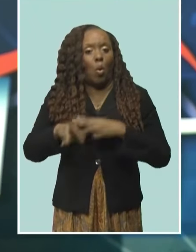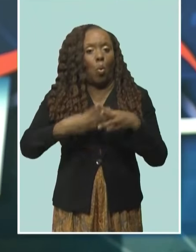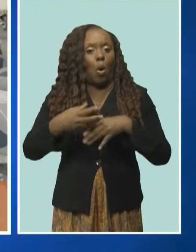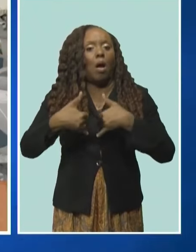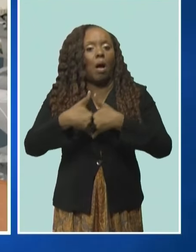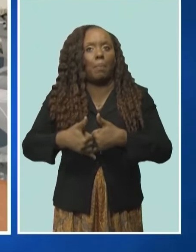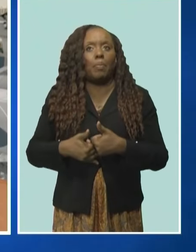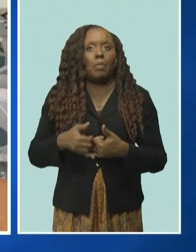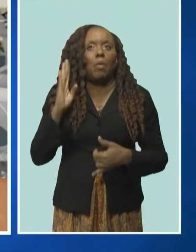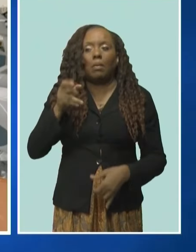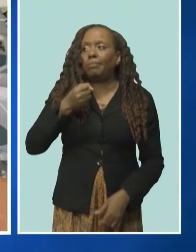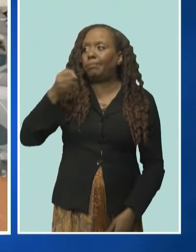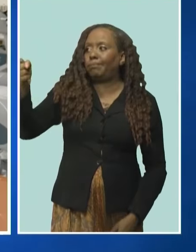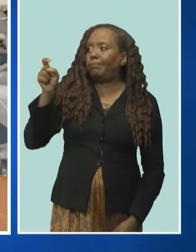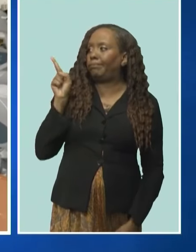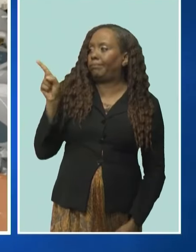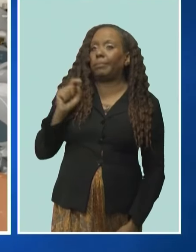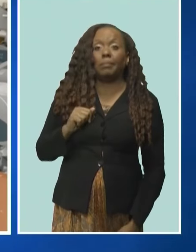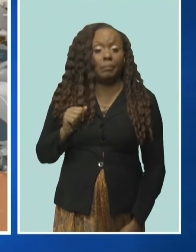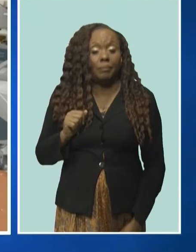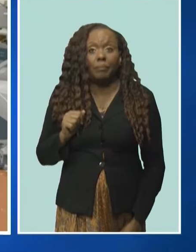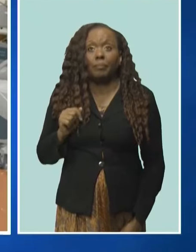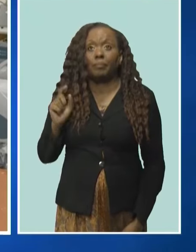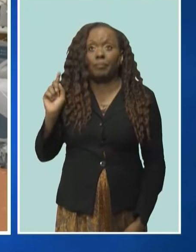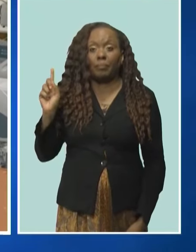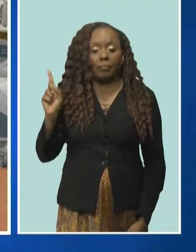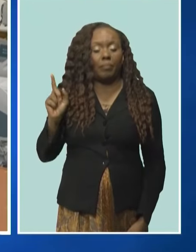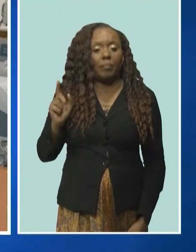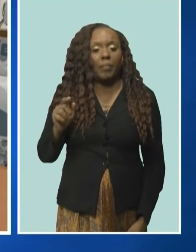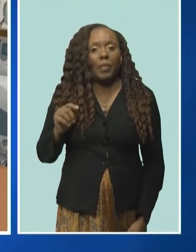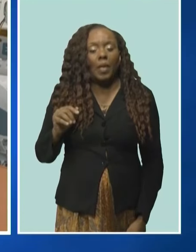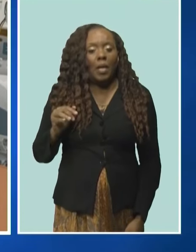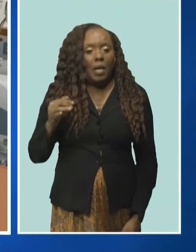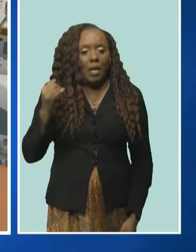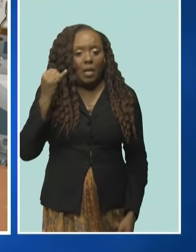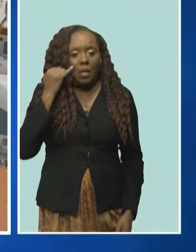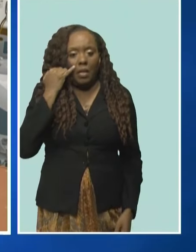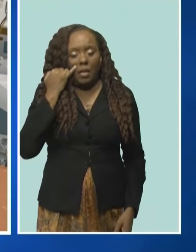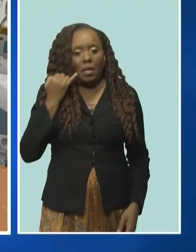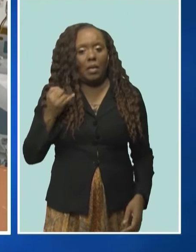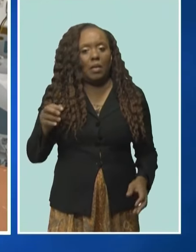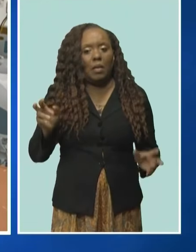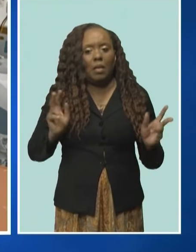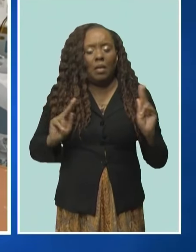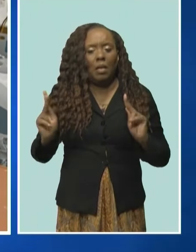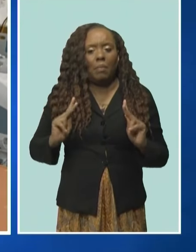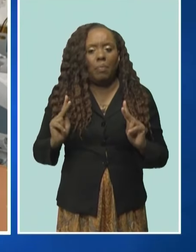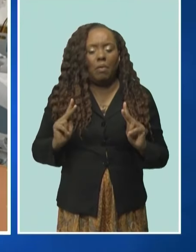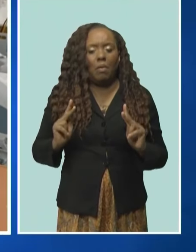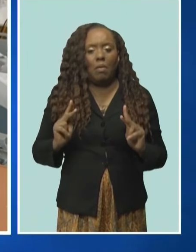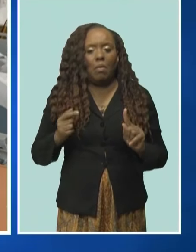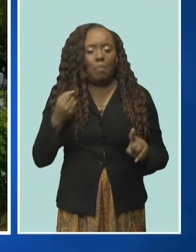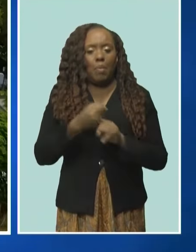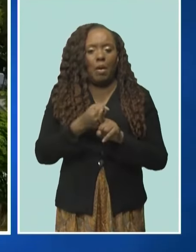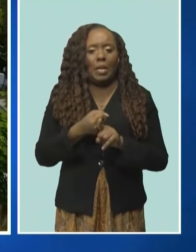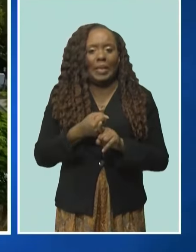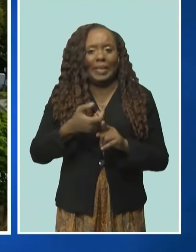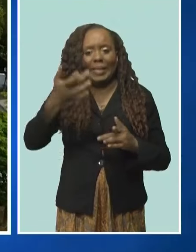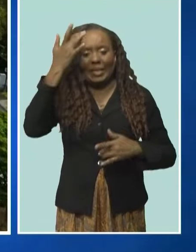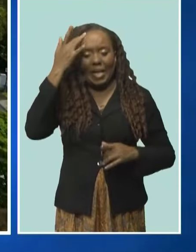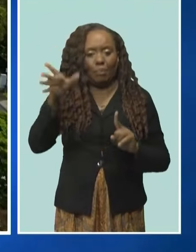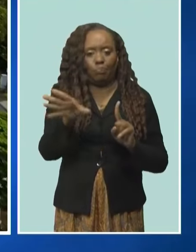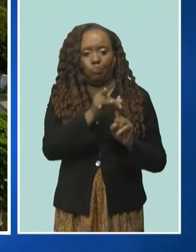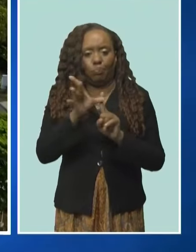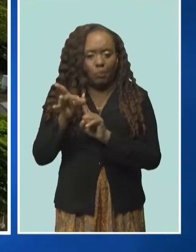And by any eventuality, we mean that if there is an influx of infectious cases or a mass casualty